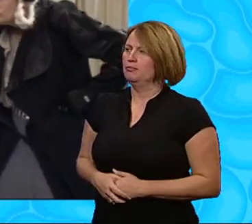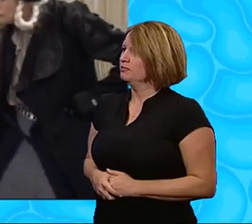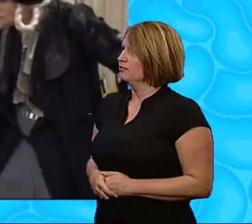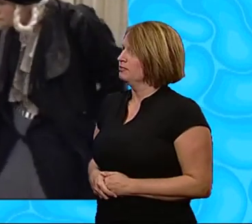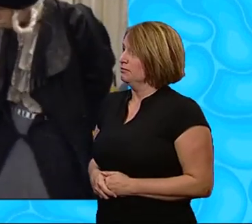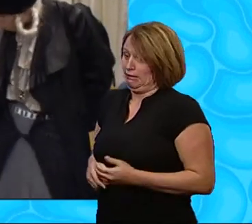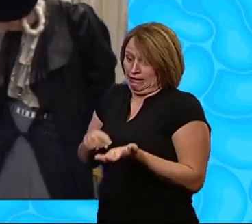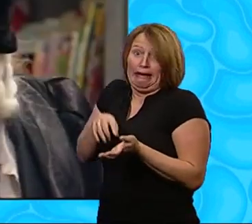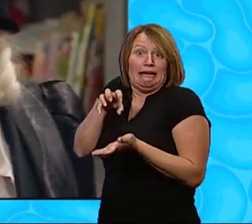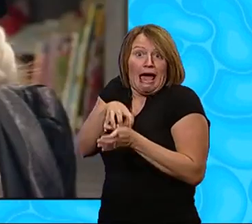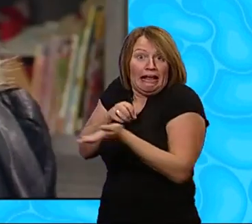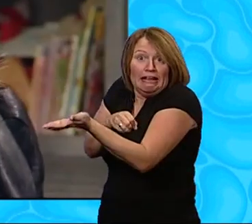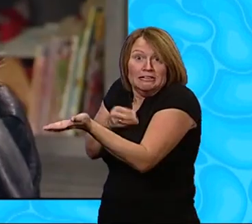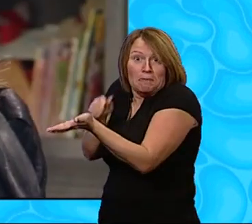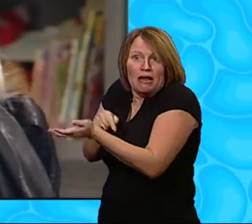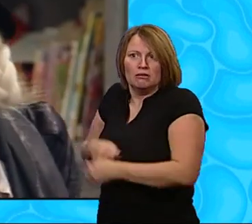Some cake